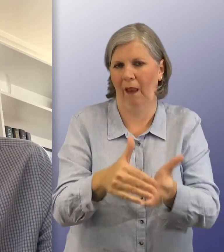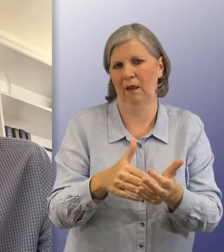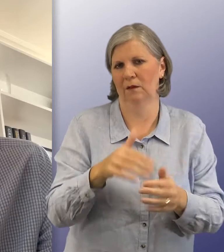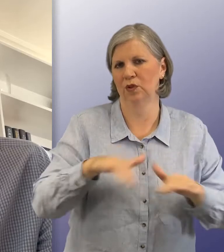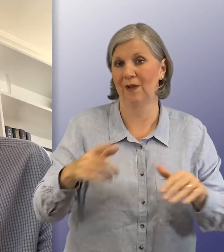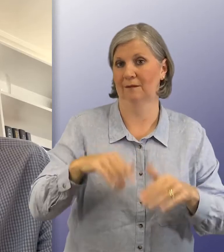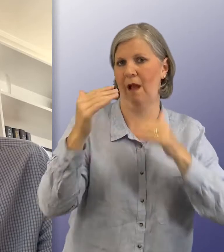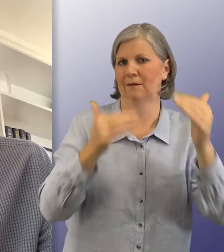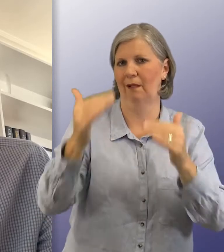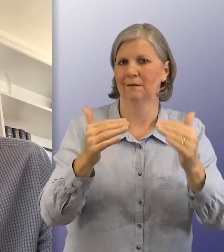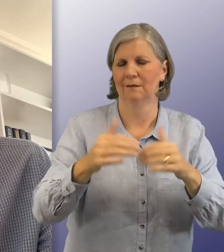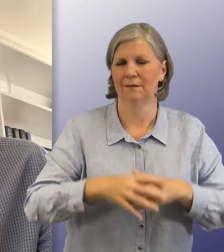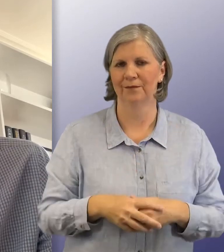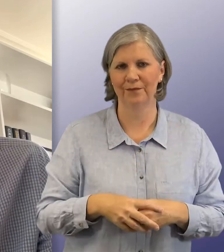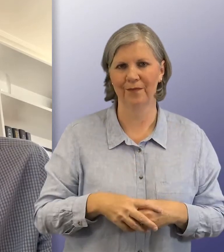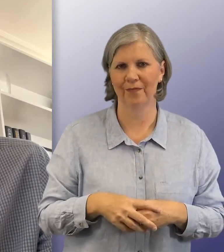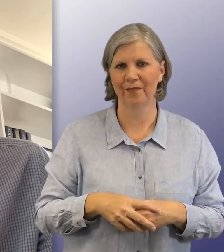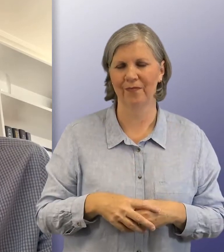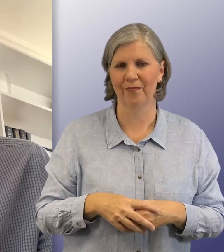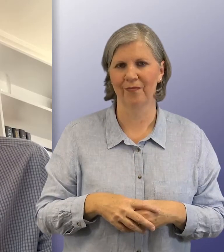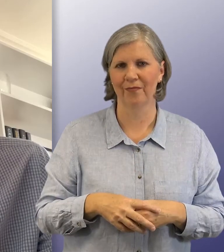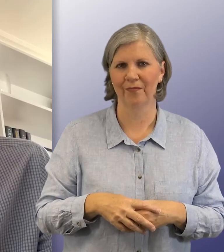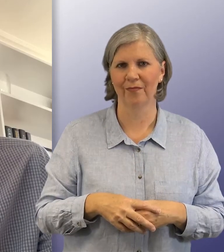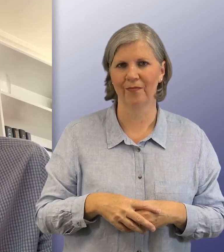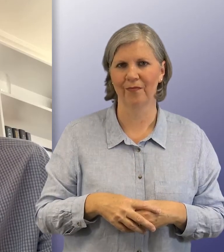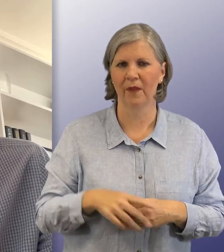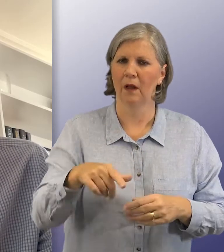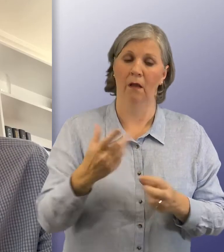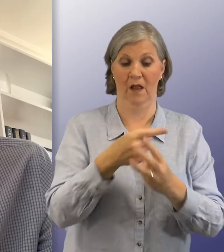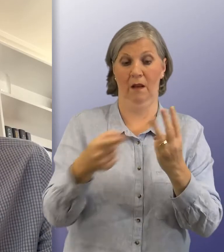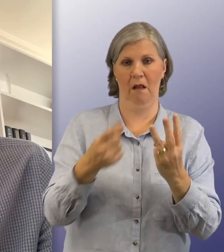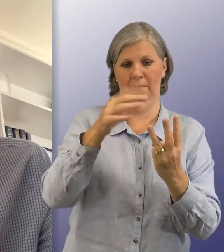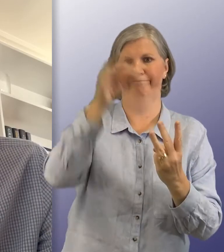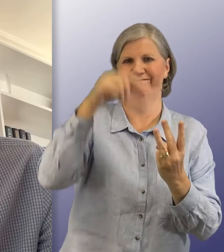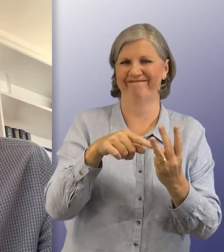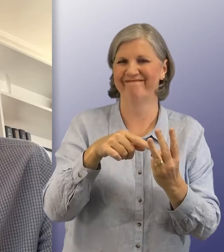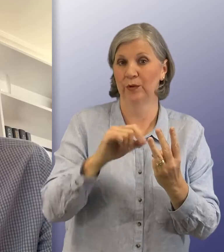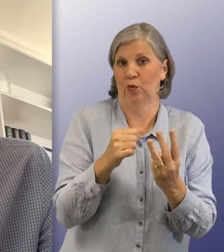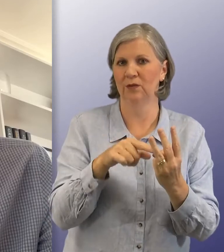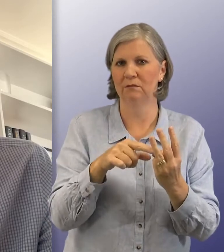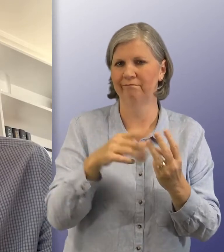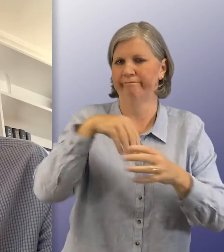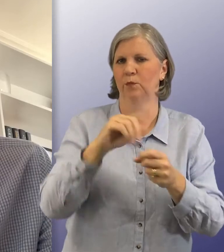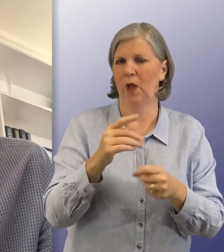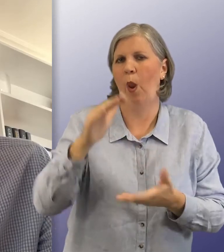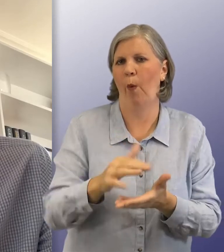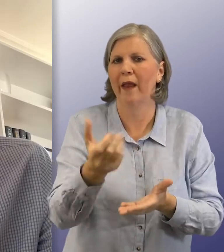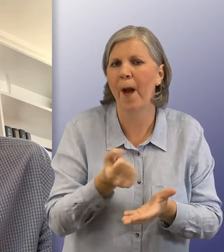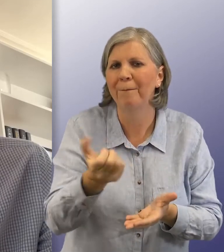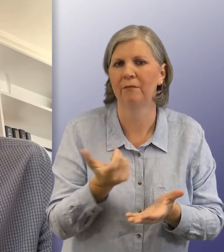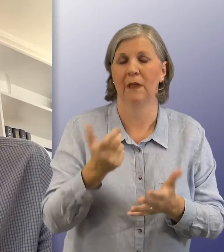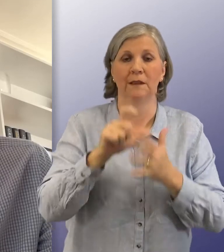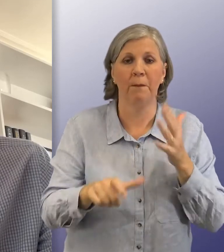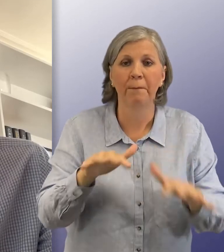1.8 million children and adults. That's around one in three Scots including people on low incomes, disabled